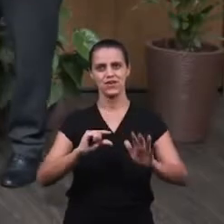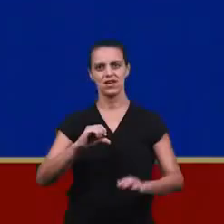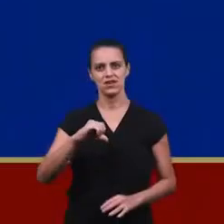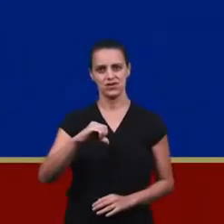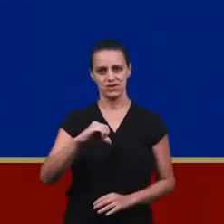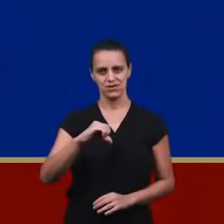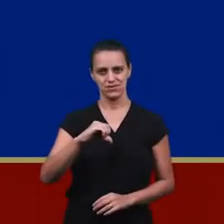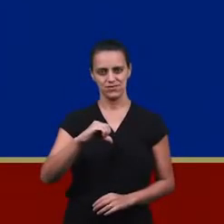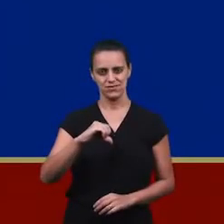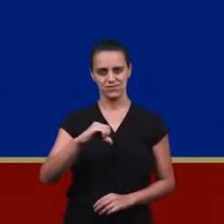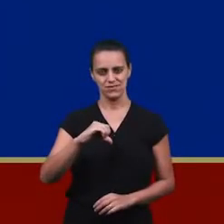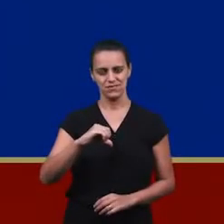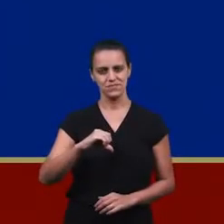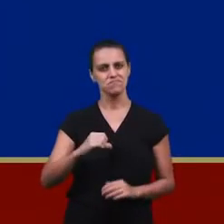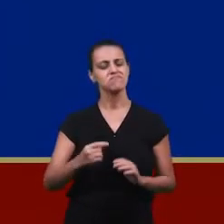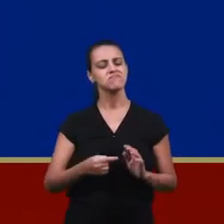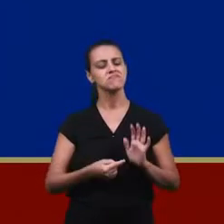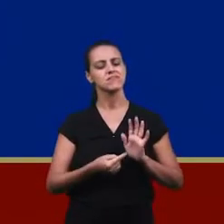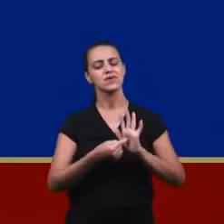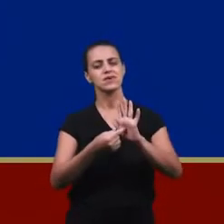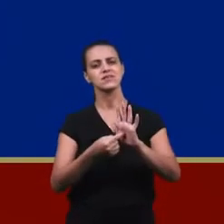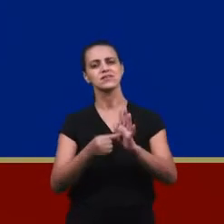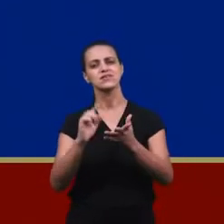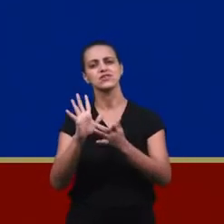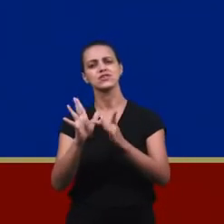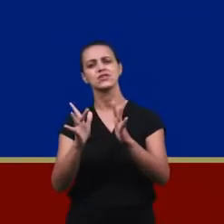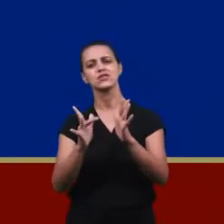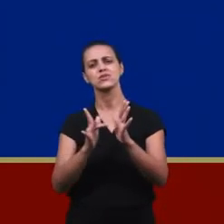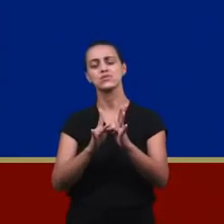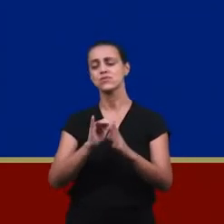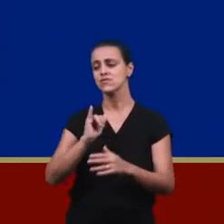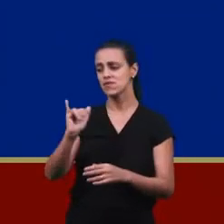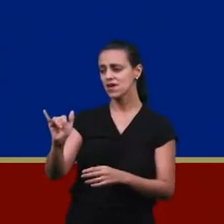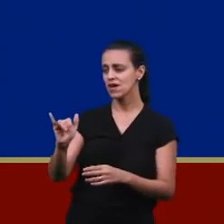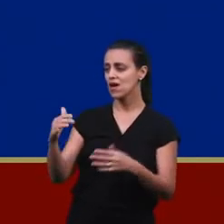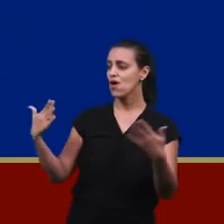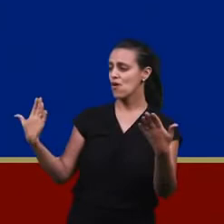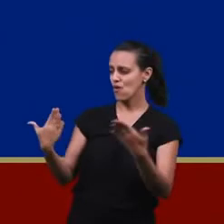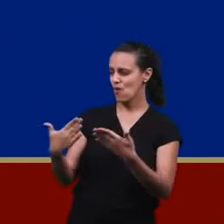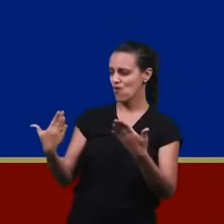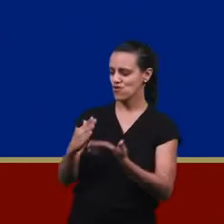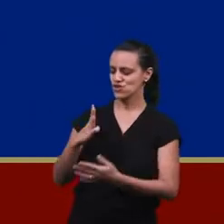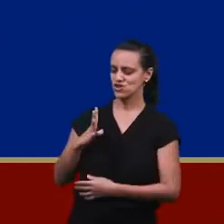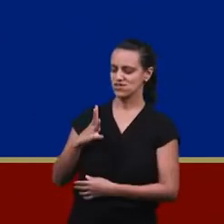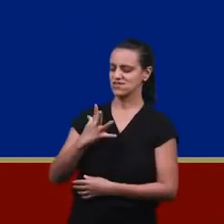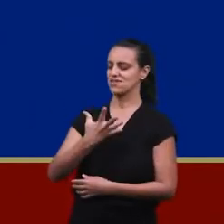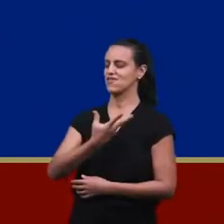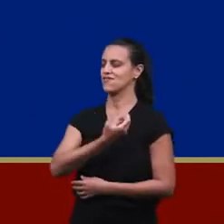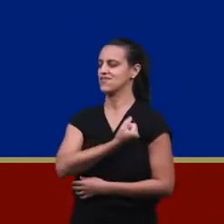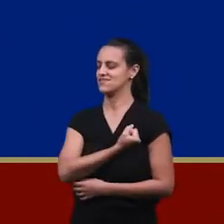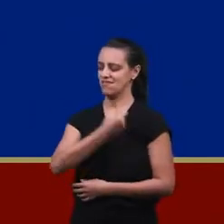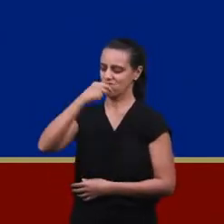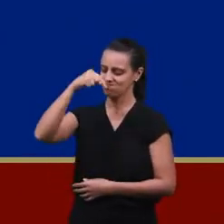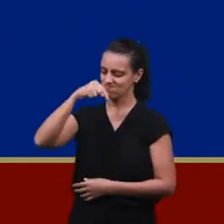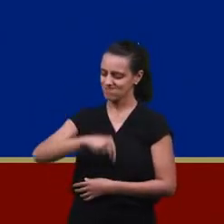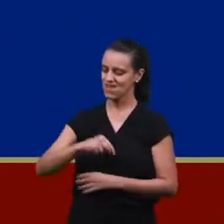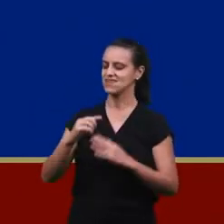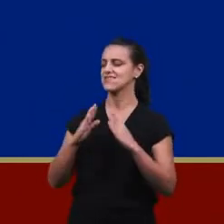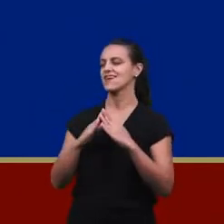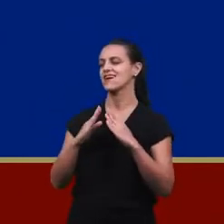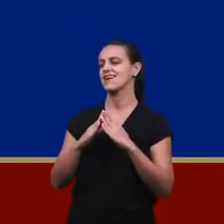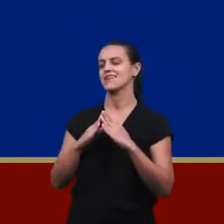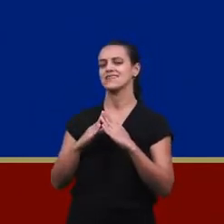the word says, And Jesus said to him, Today salvation has come to this house,